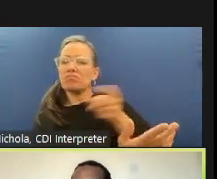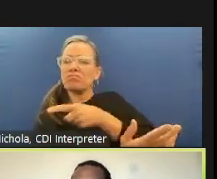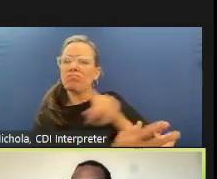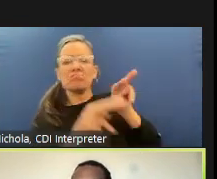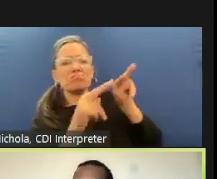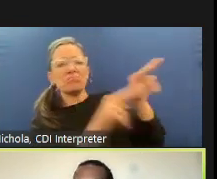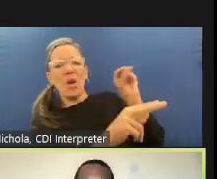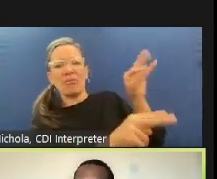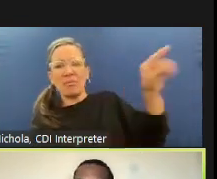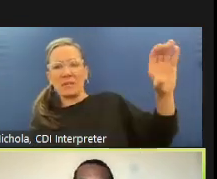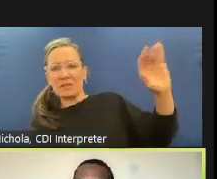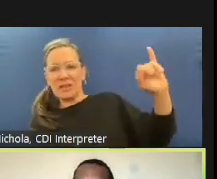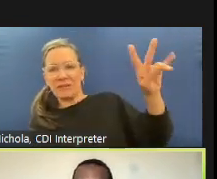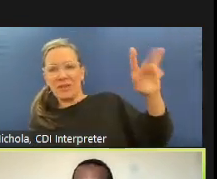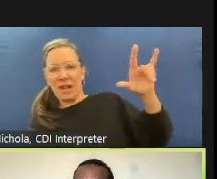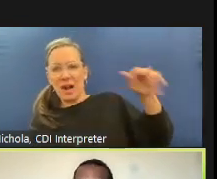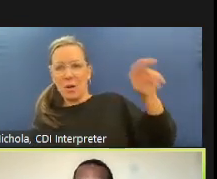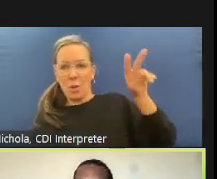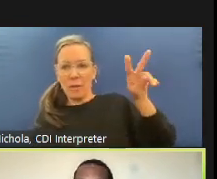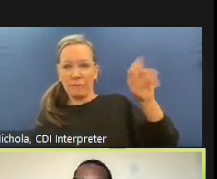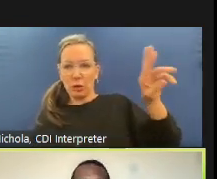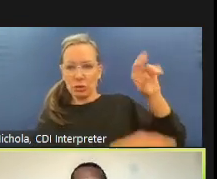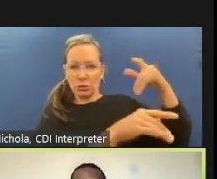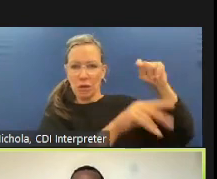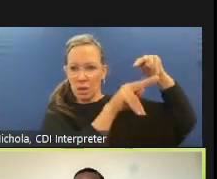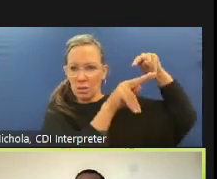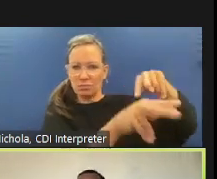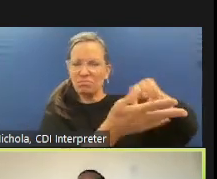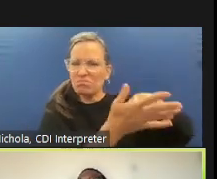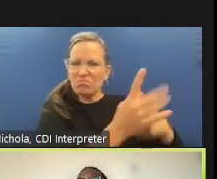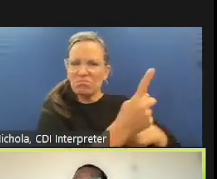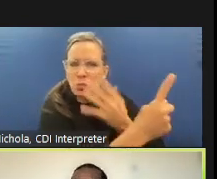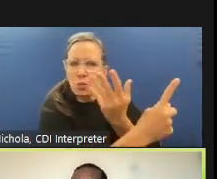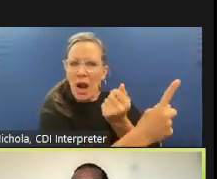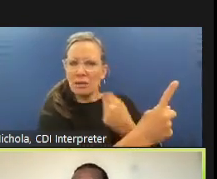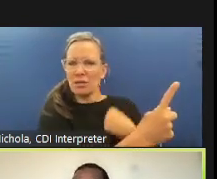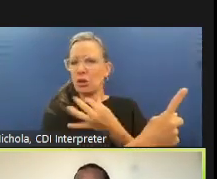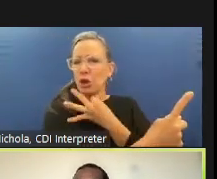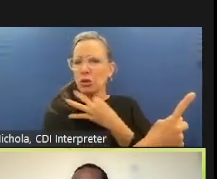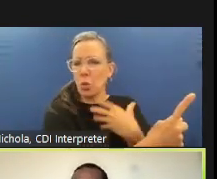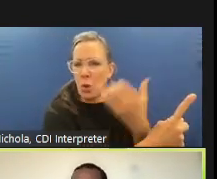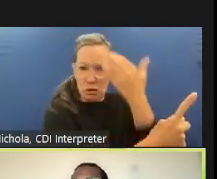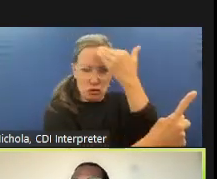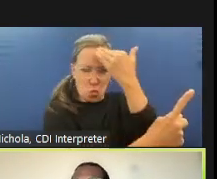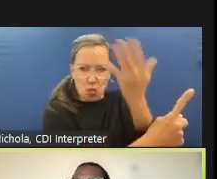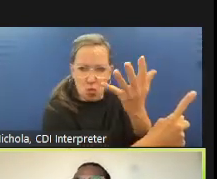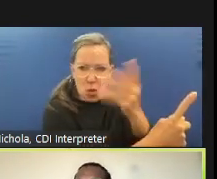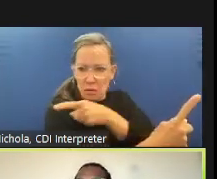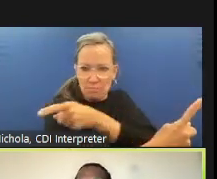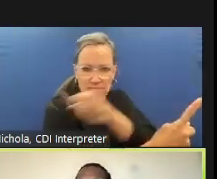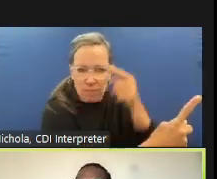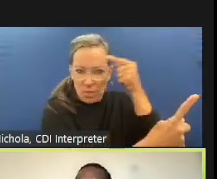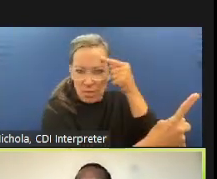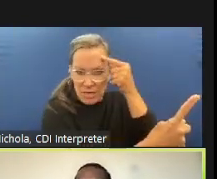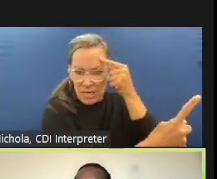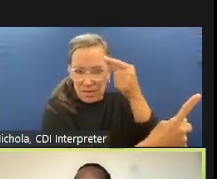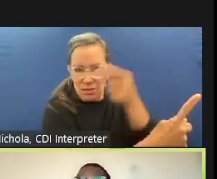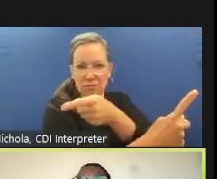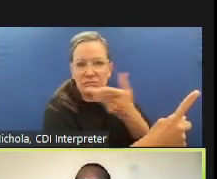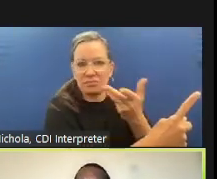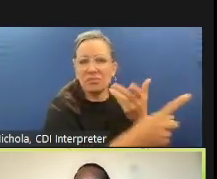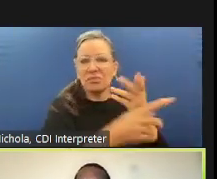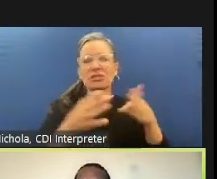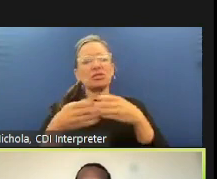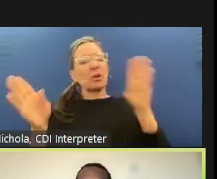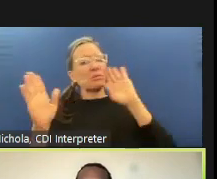hear from you so it could be you might have very specific thoughts you might have very general expectations and hopes for what civilian oversight